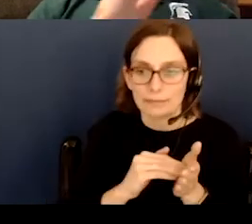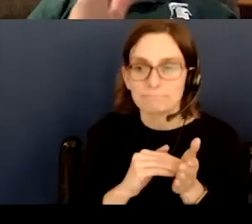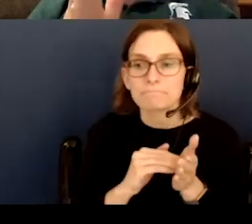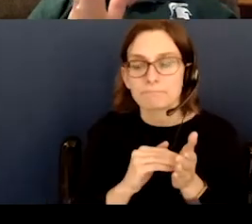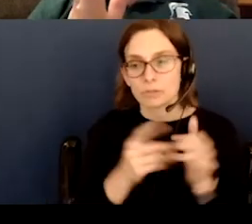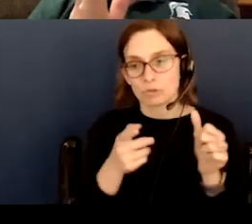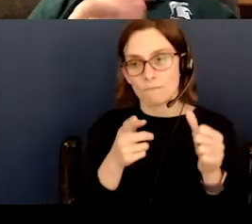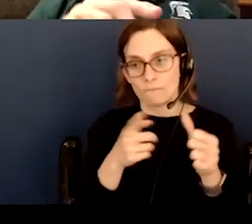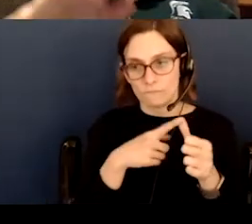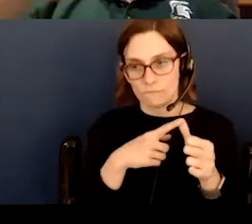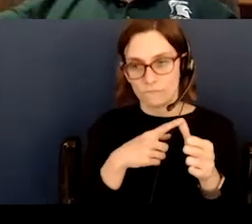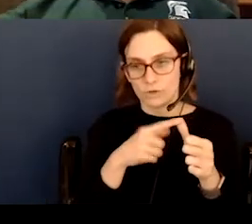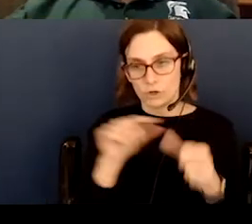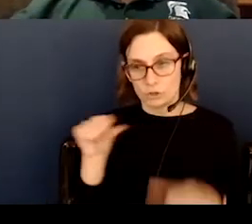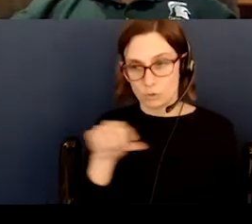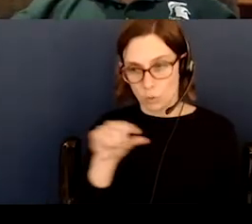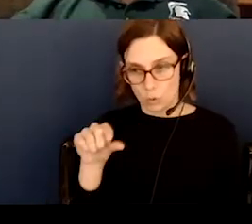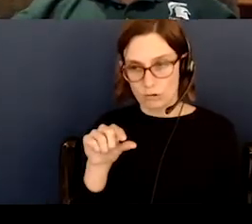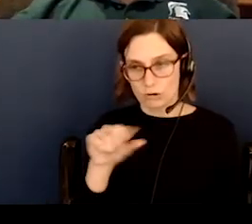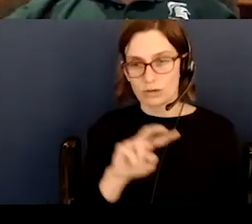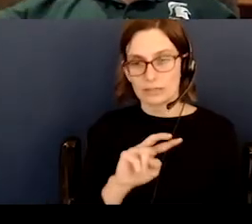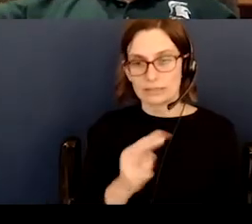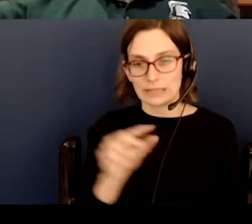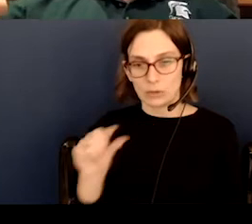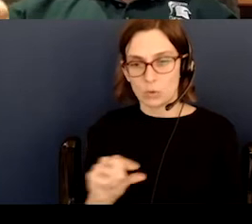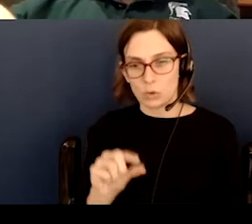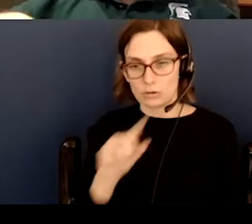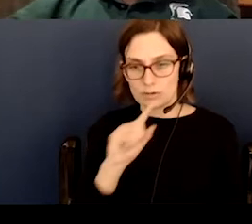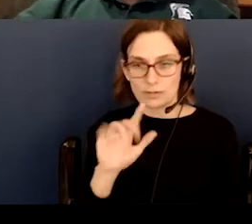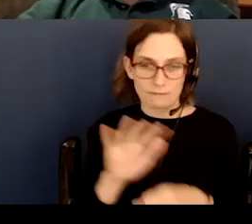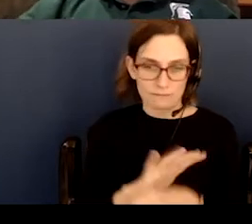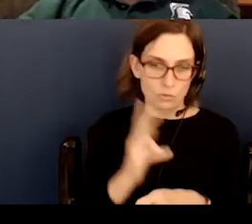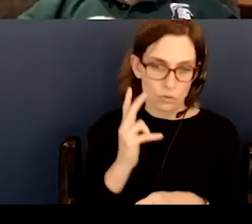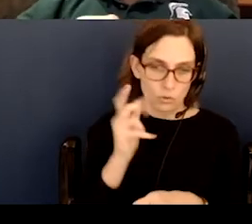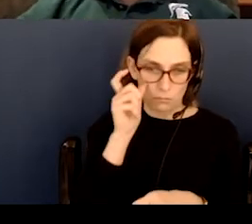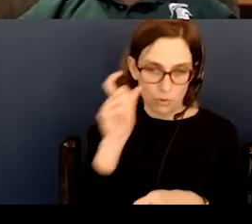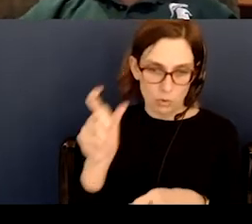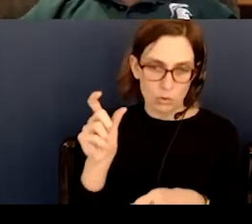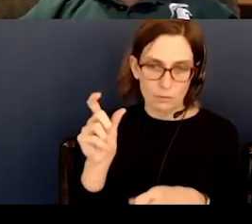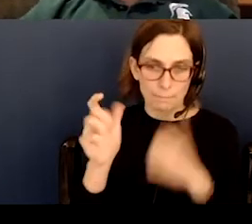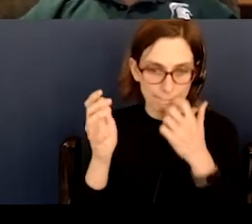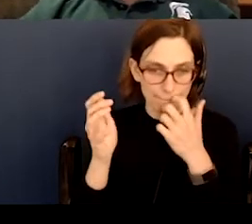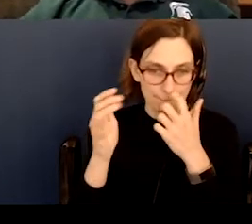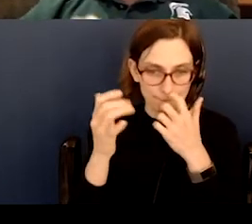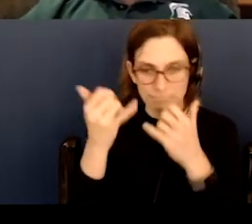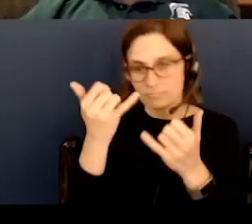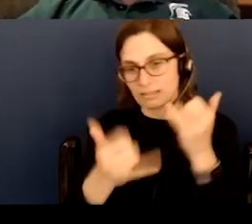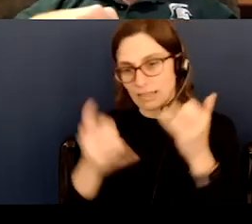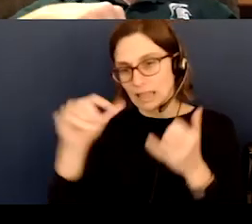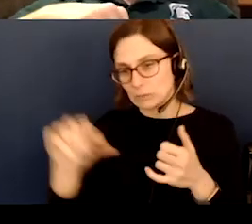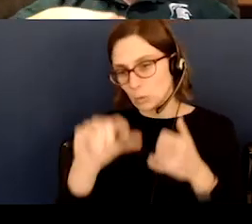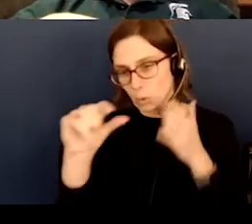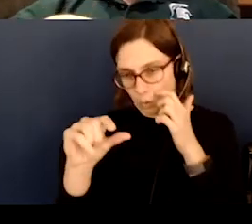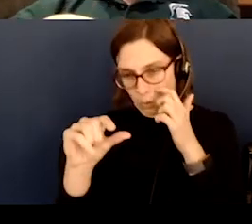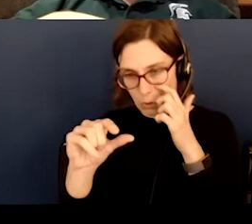first quarter, the second quarter is the full moon, the third quarter or last quarter for the